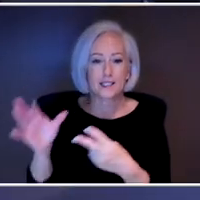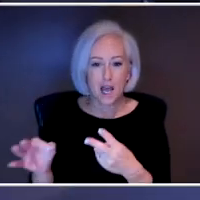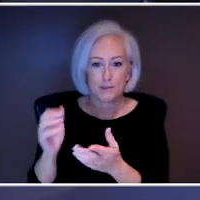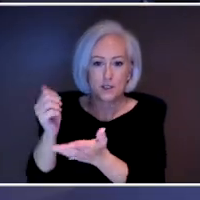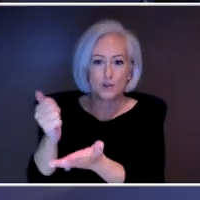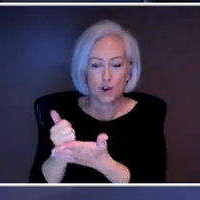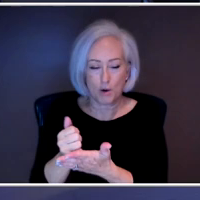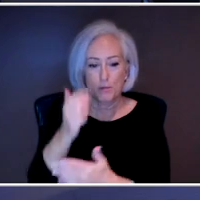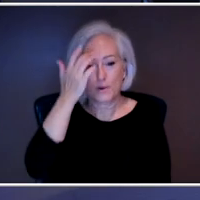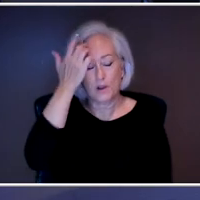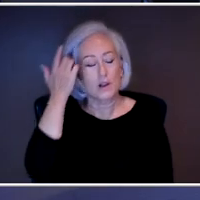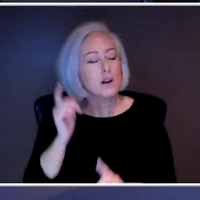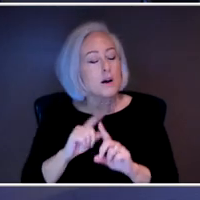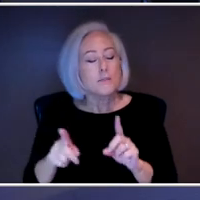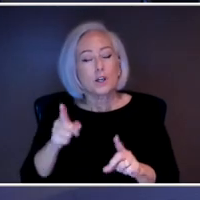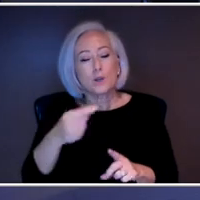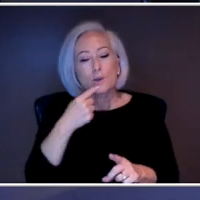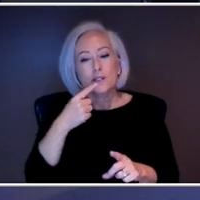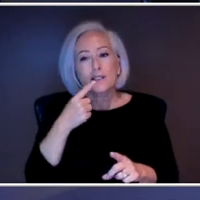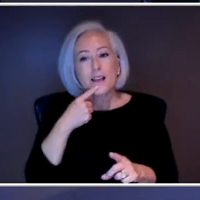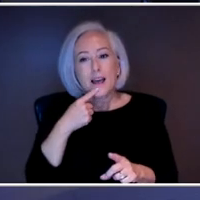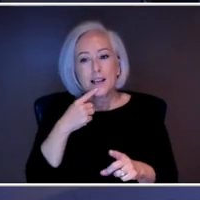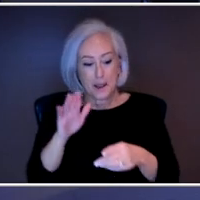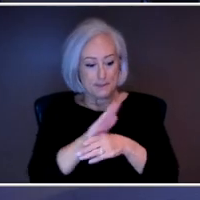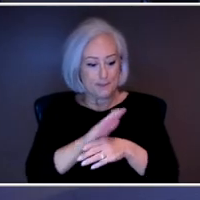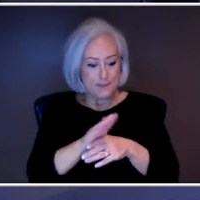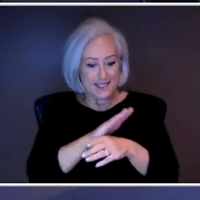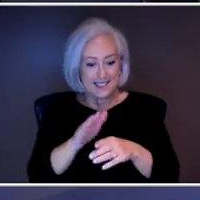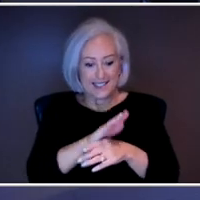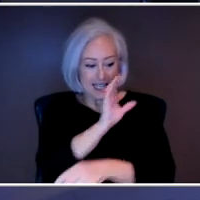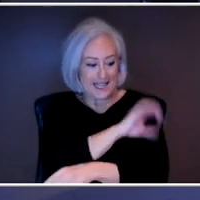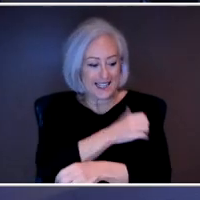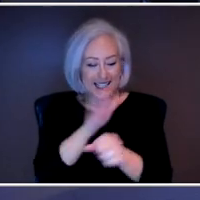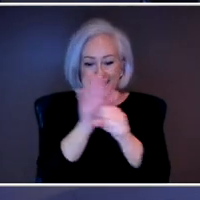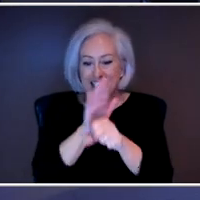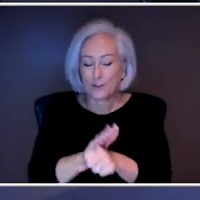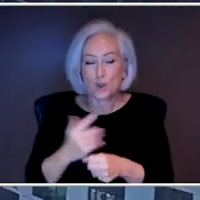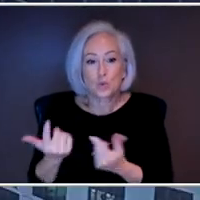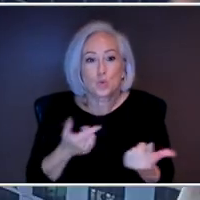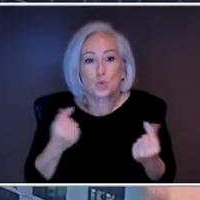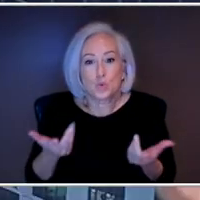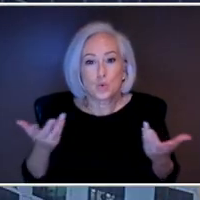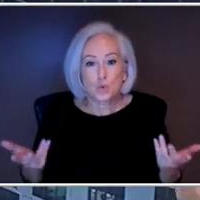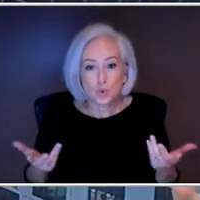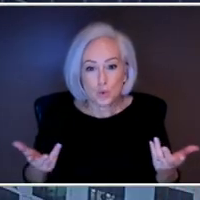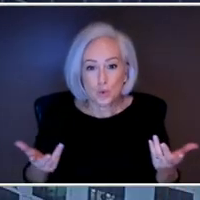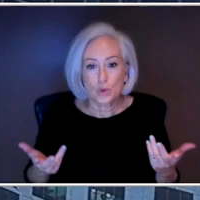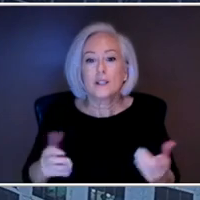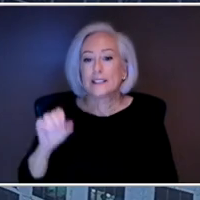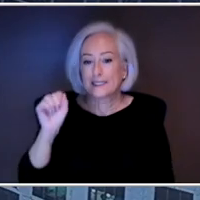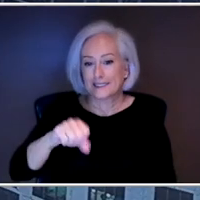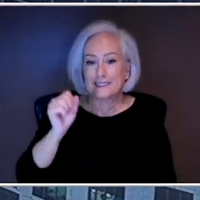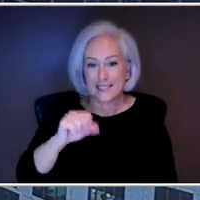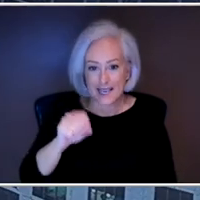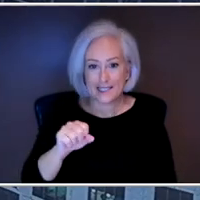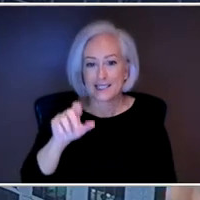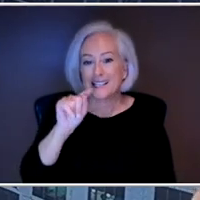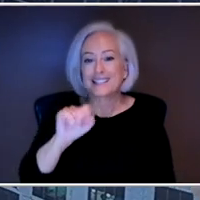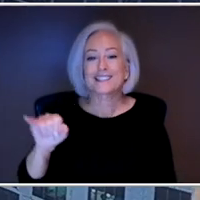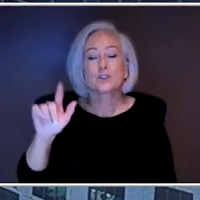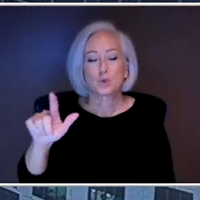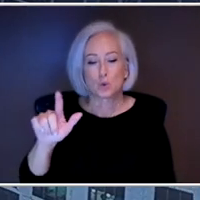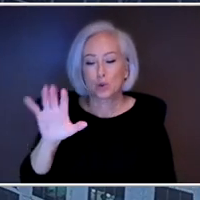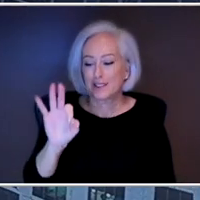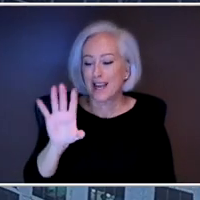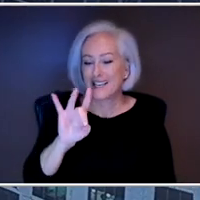been so busy. These clinics are packed. What is somebody supposed to do? That's correct, yeah. So our EDs are full and everything. So again, it's a tool. It's one of those things that if